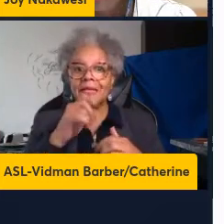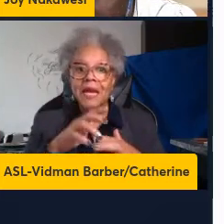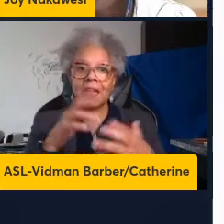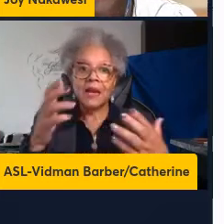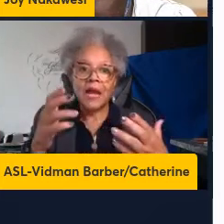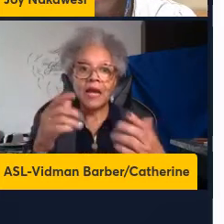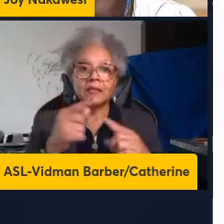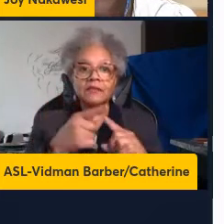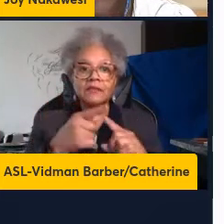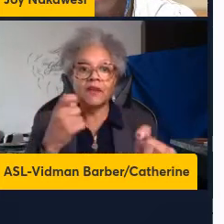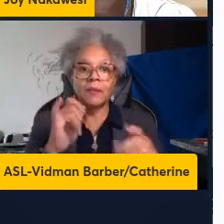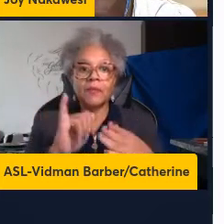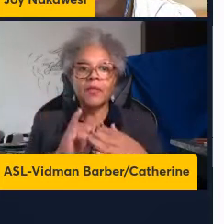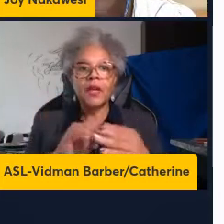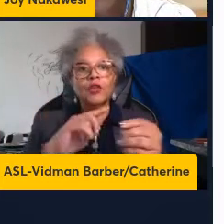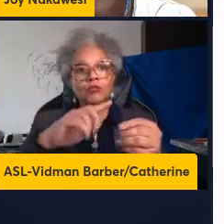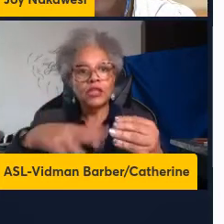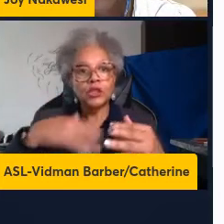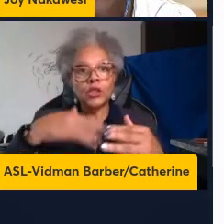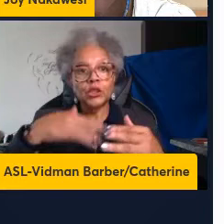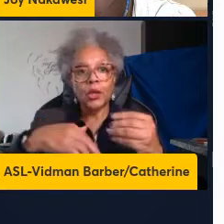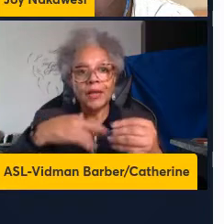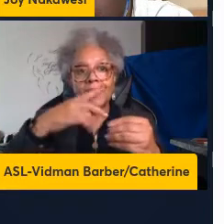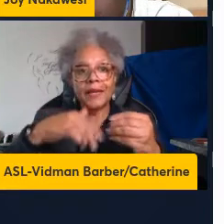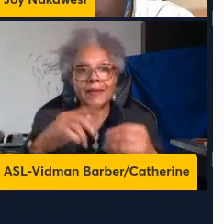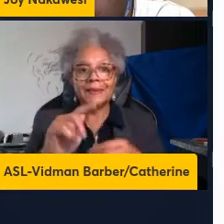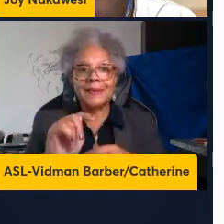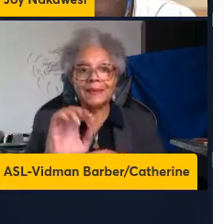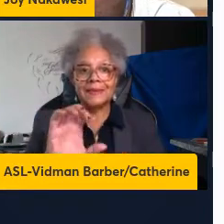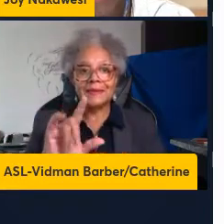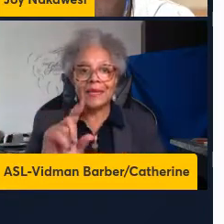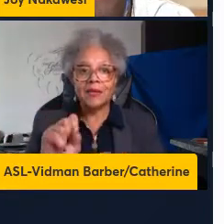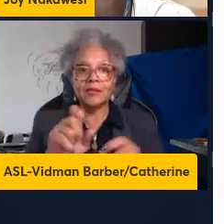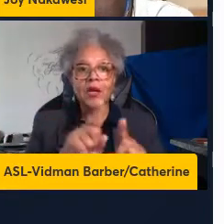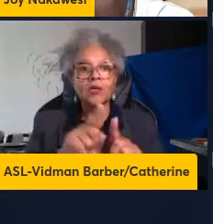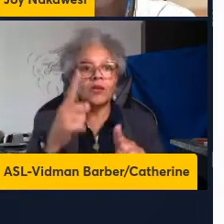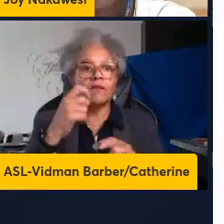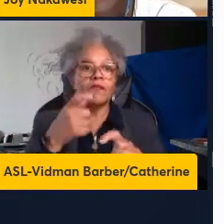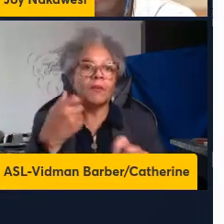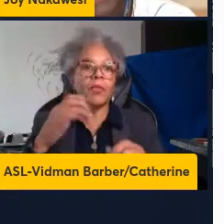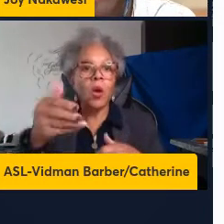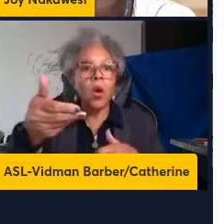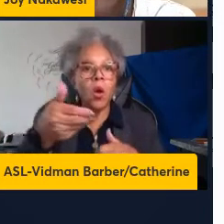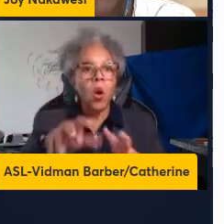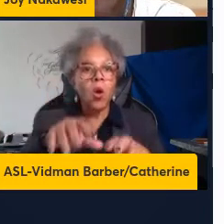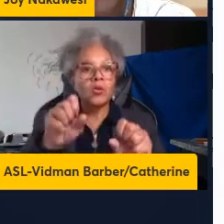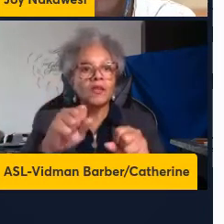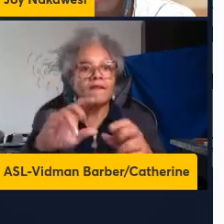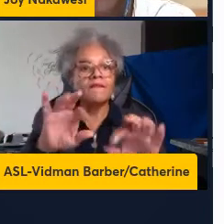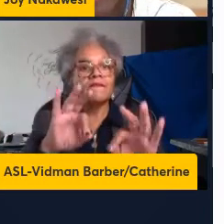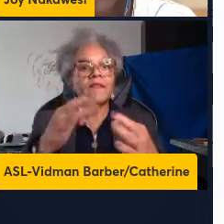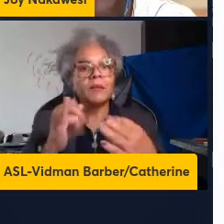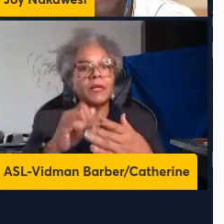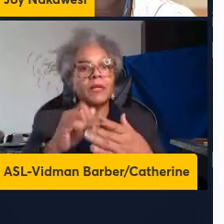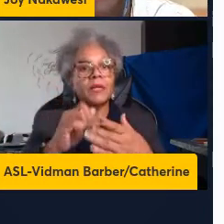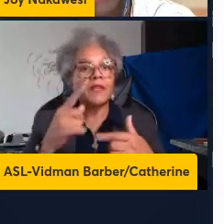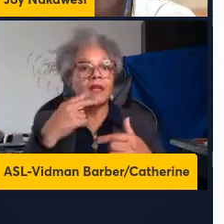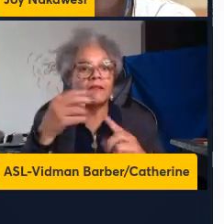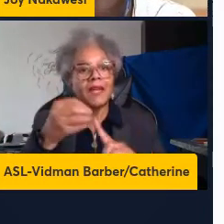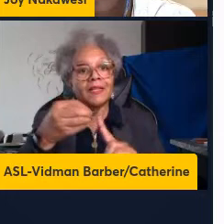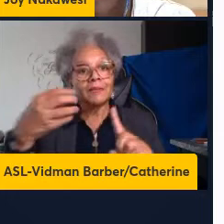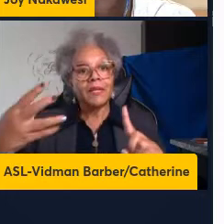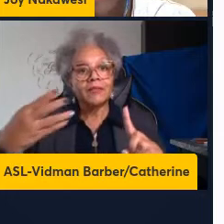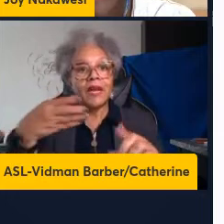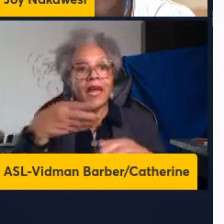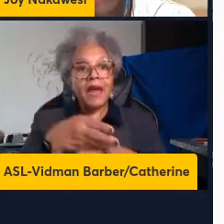in from the recirculatory T-cells also further confirming that CD8 TREM cell expansion after